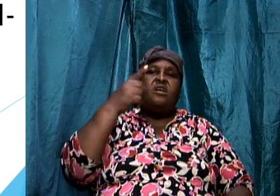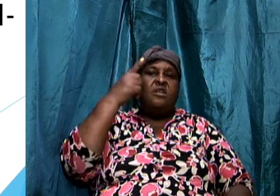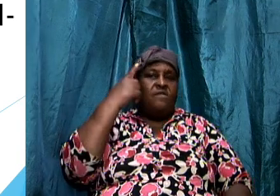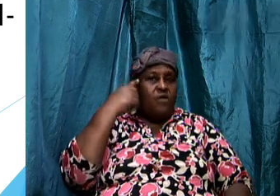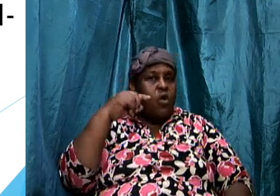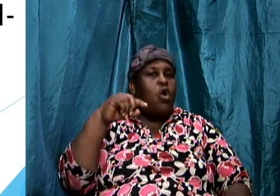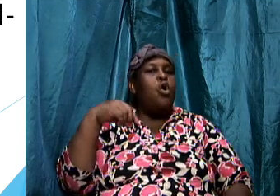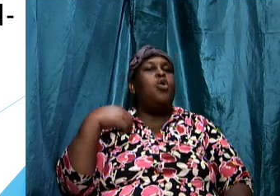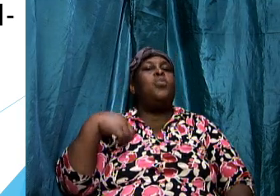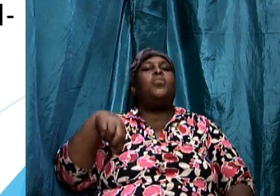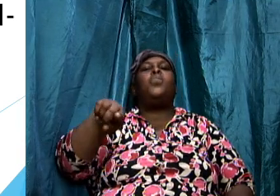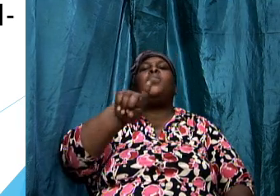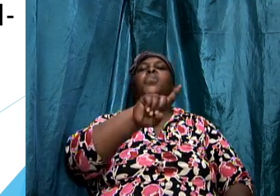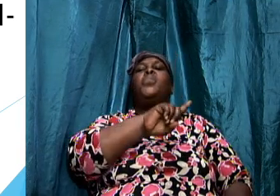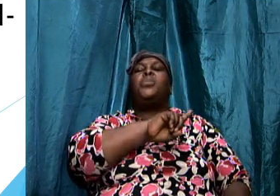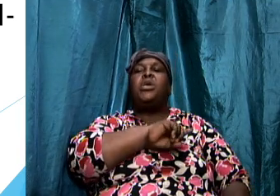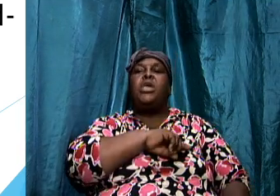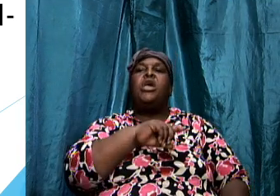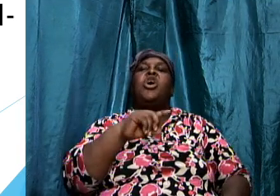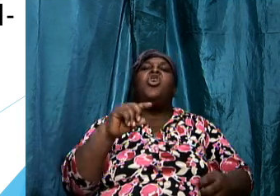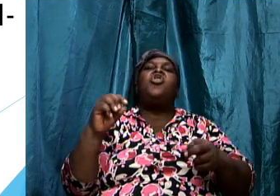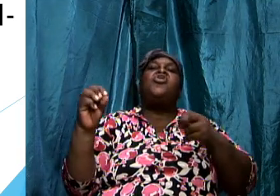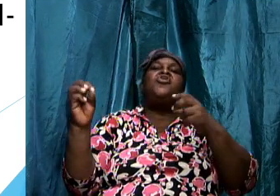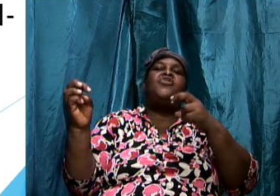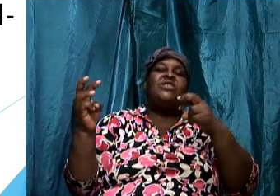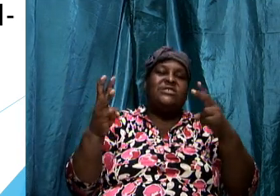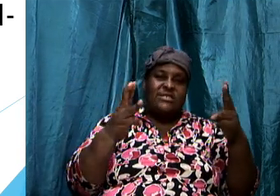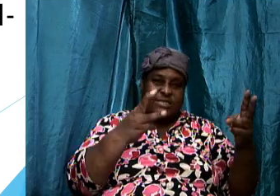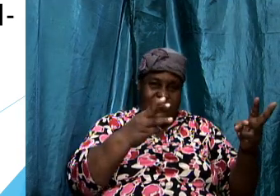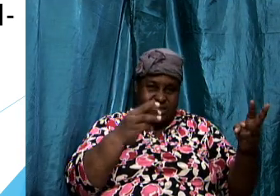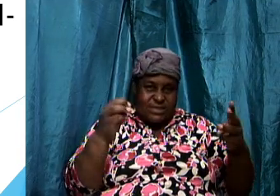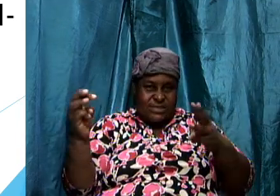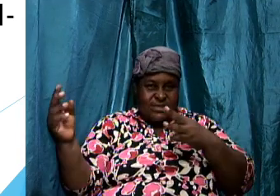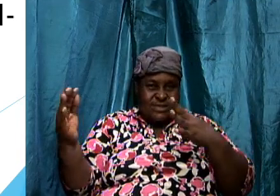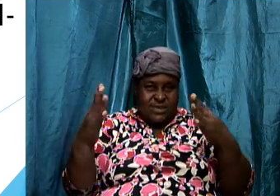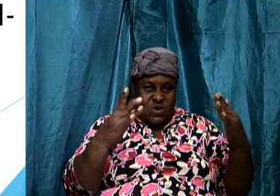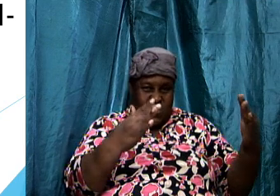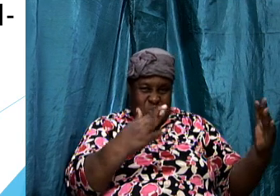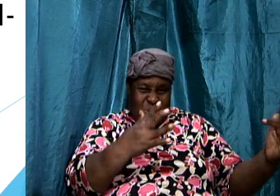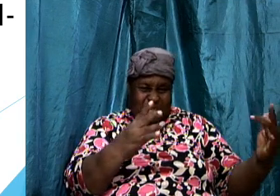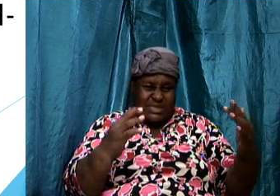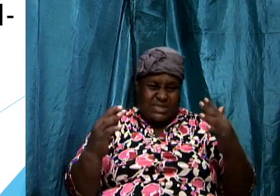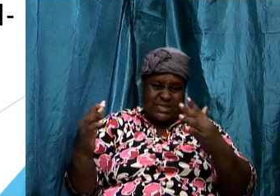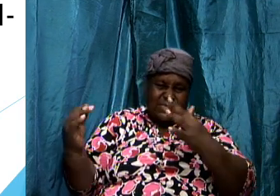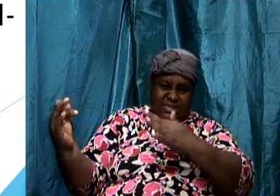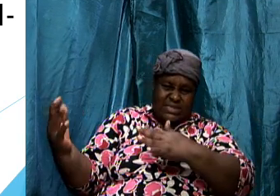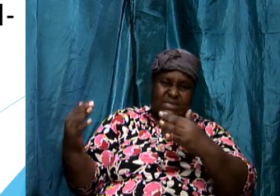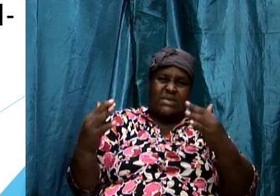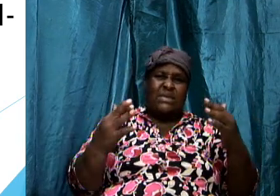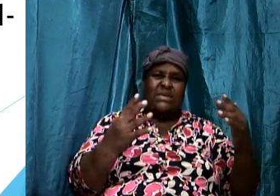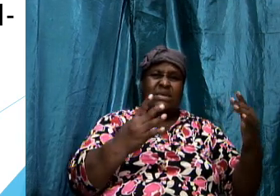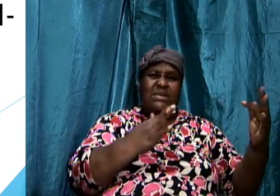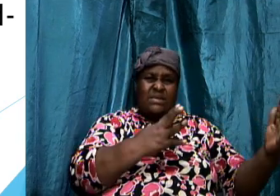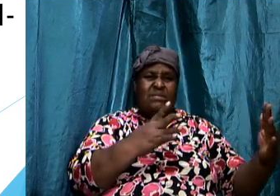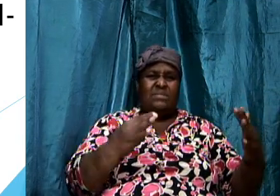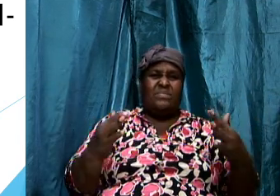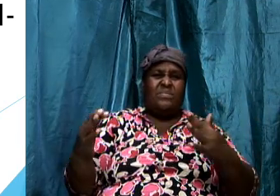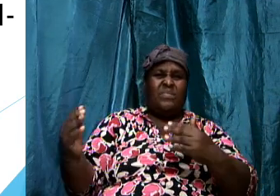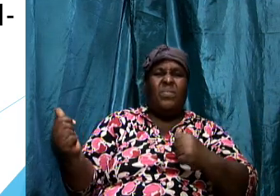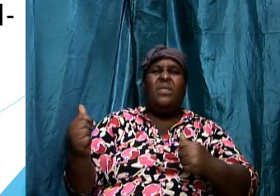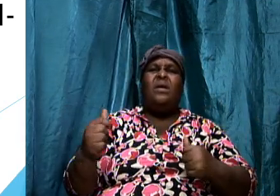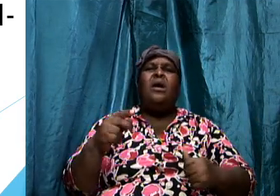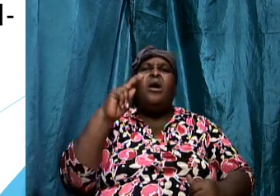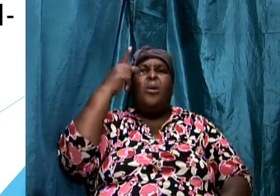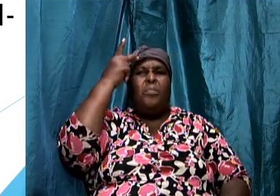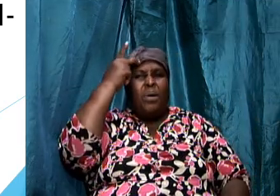i want us to understand that the warfare that you and i are in paul describes it